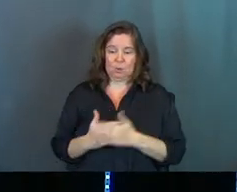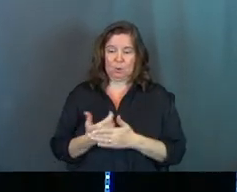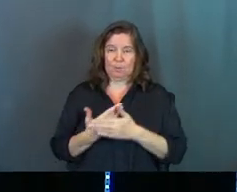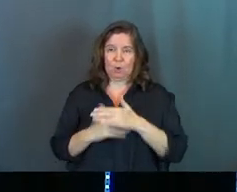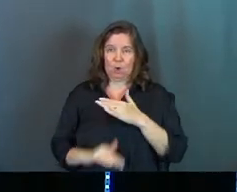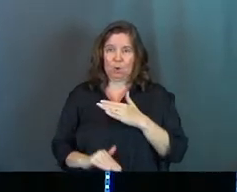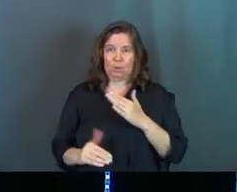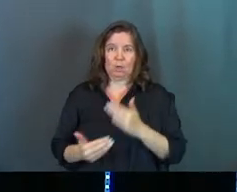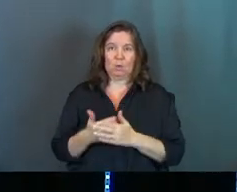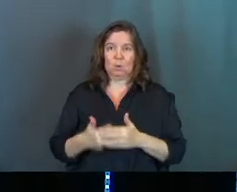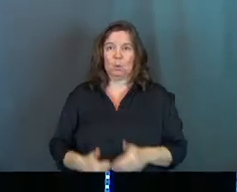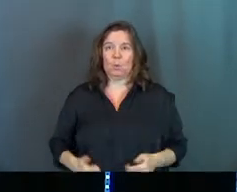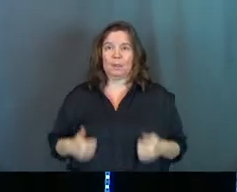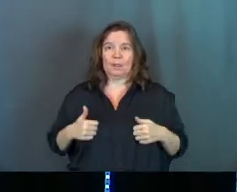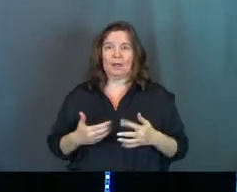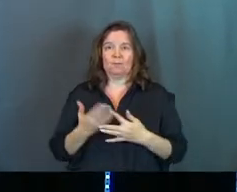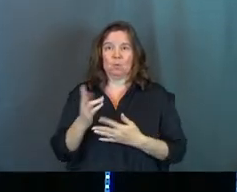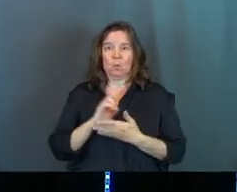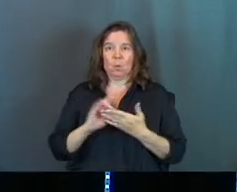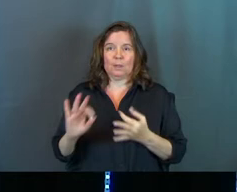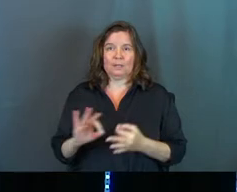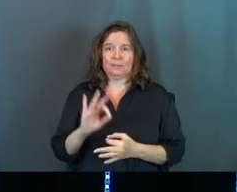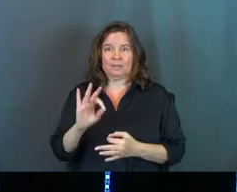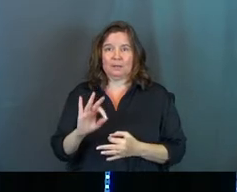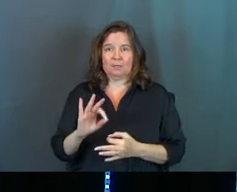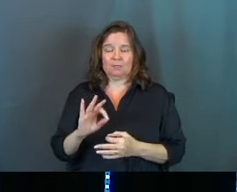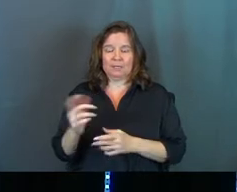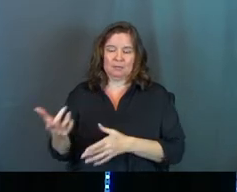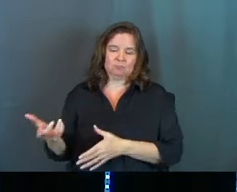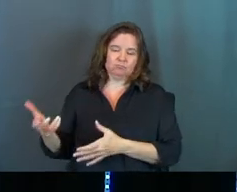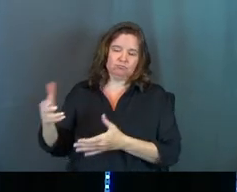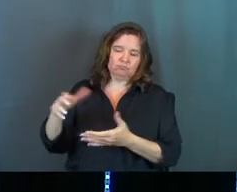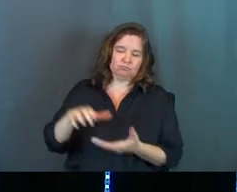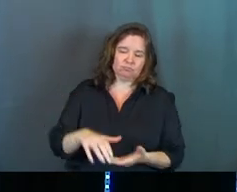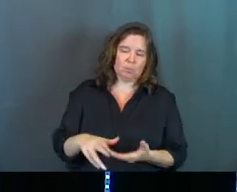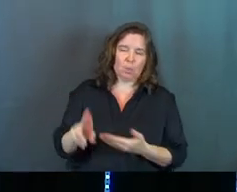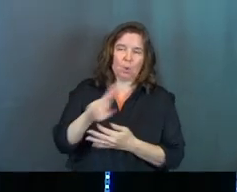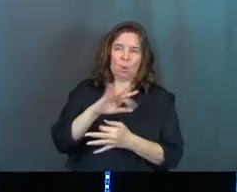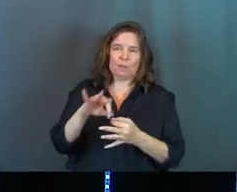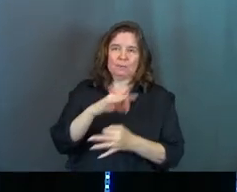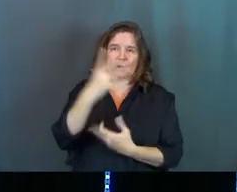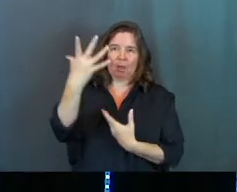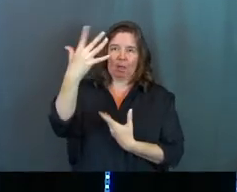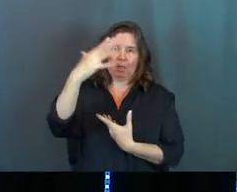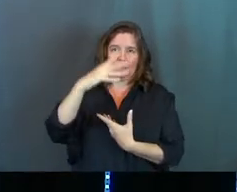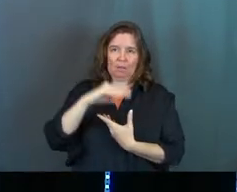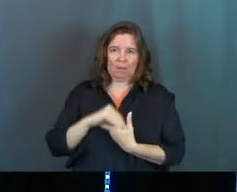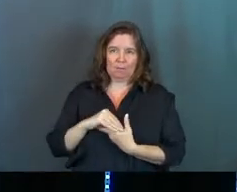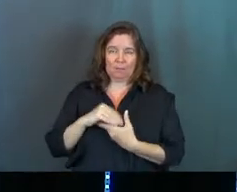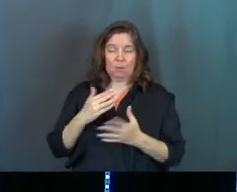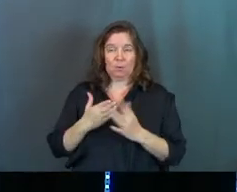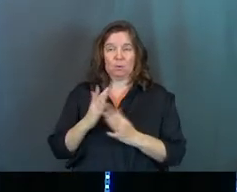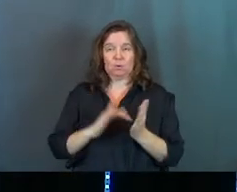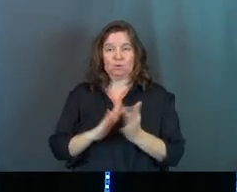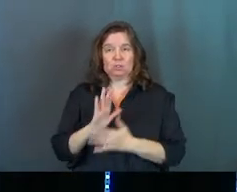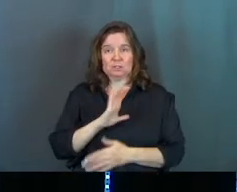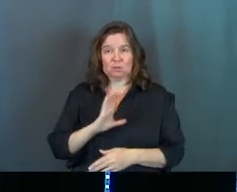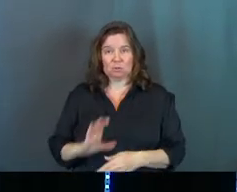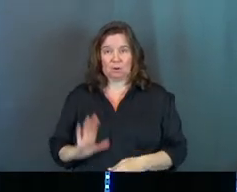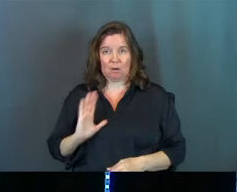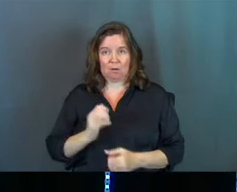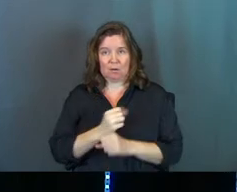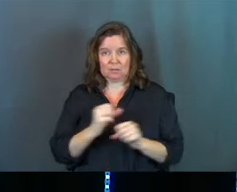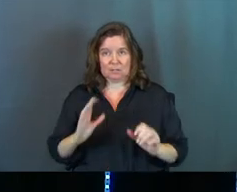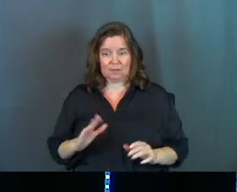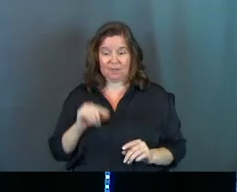life through the Holy Spirit. He generously poured out the Spirit upon us through Jesus Christ, our Savior. This is the perfect example